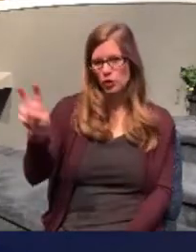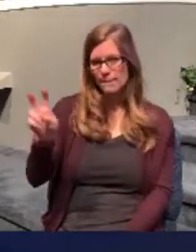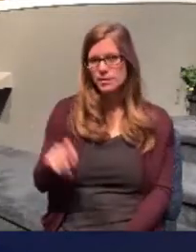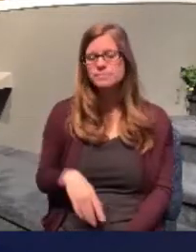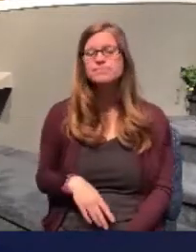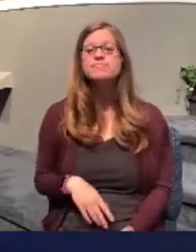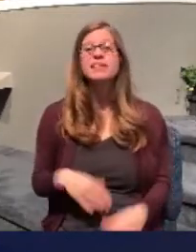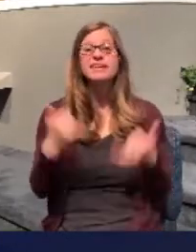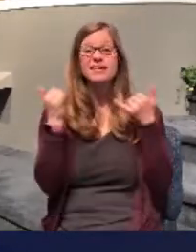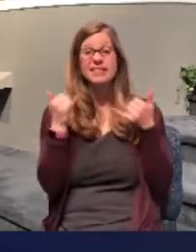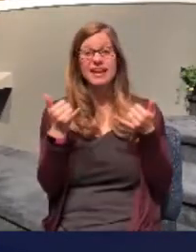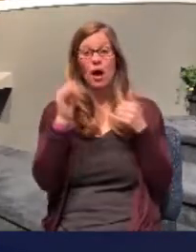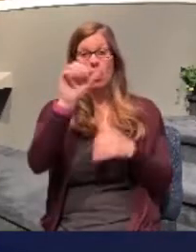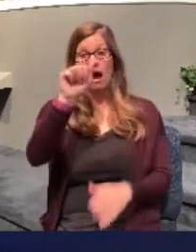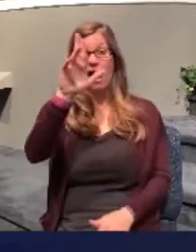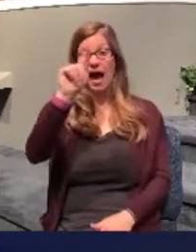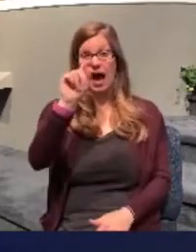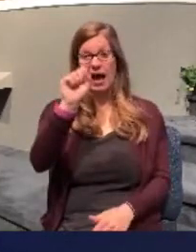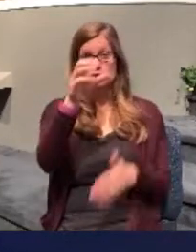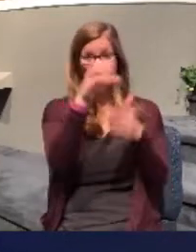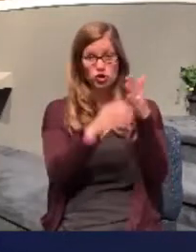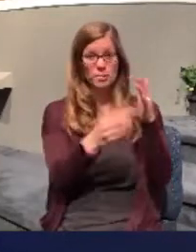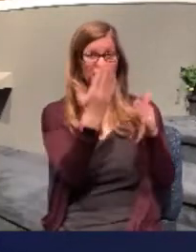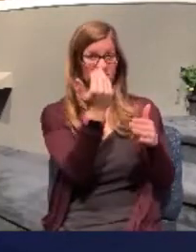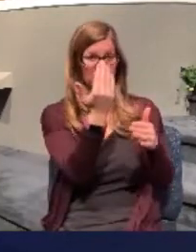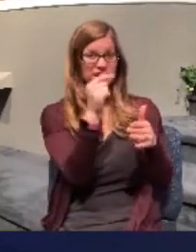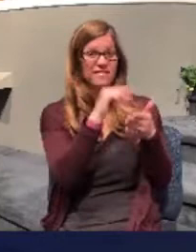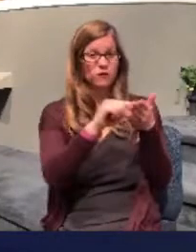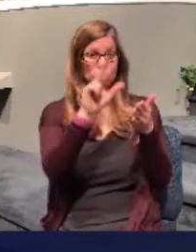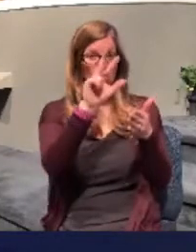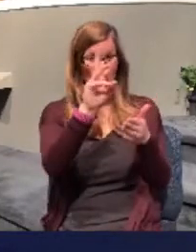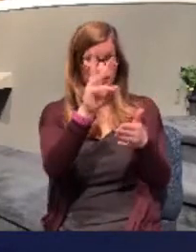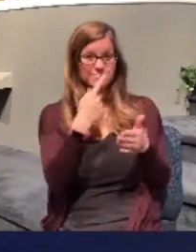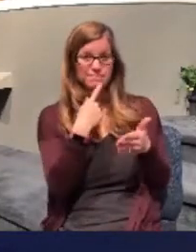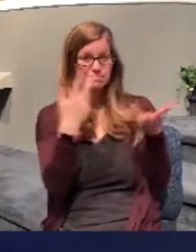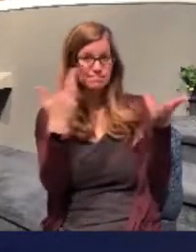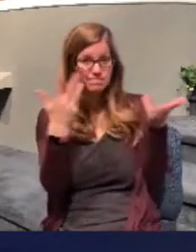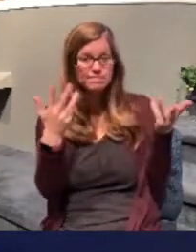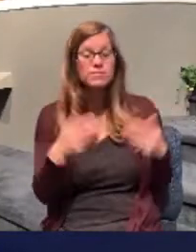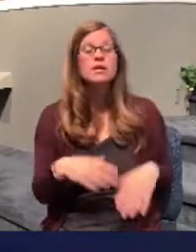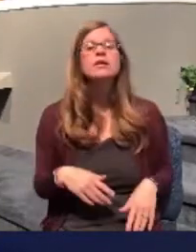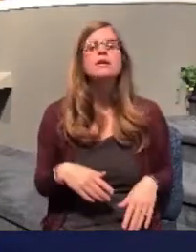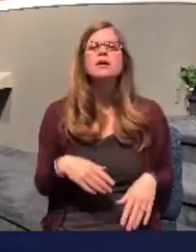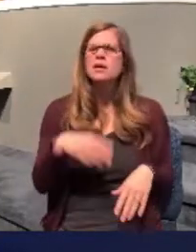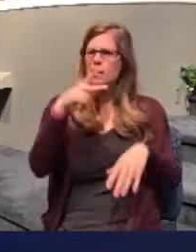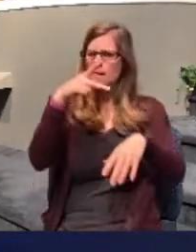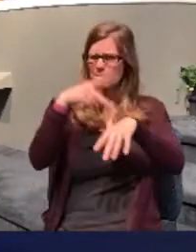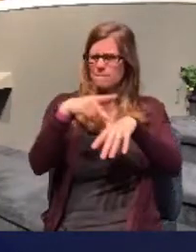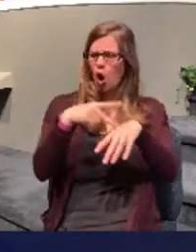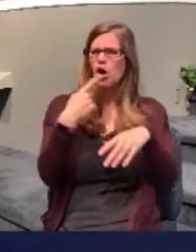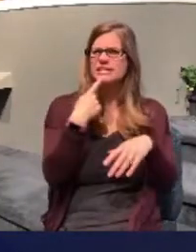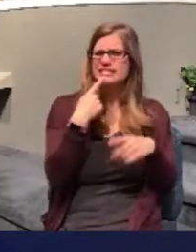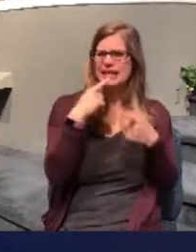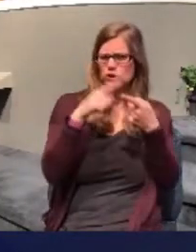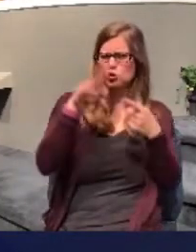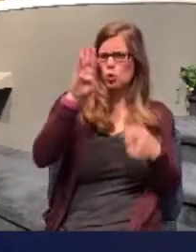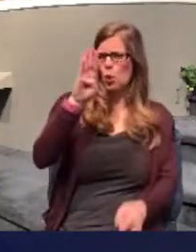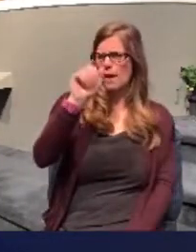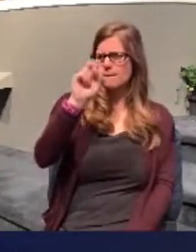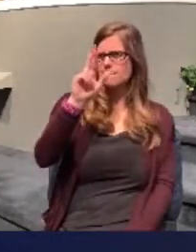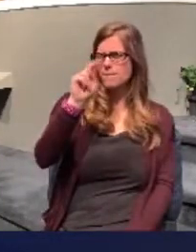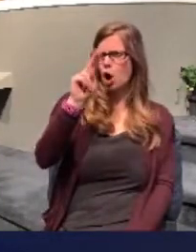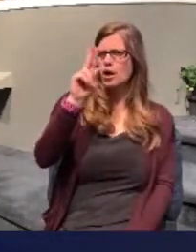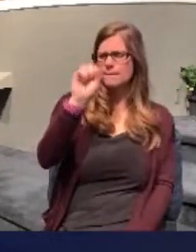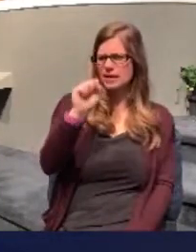verse 36. Notice these words, And some days after, Paul said unto Barnabas, Let us go